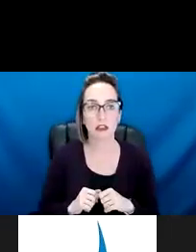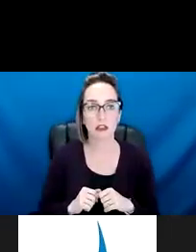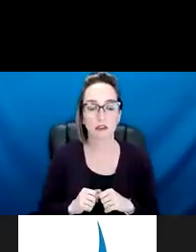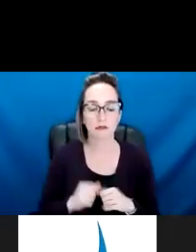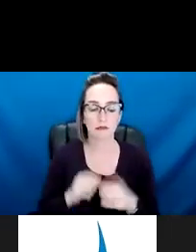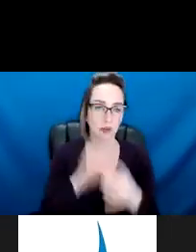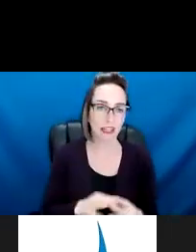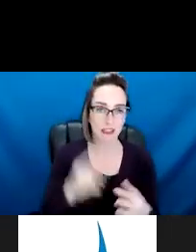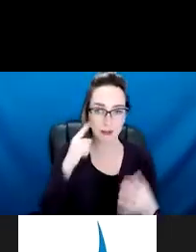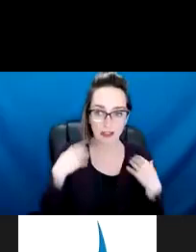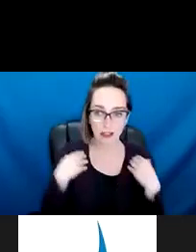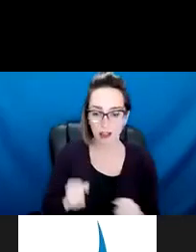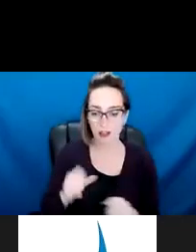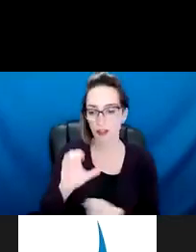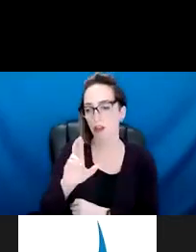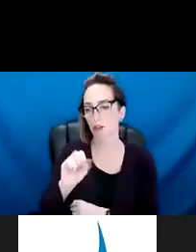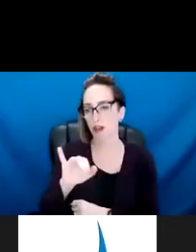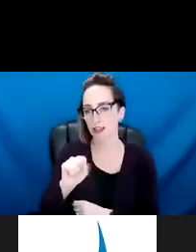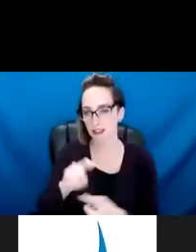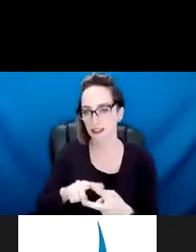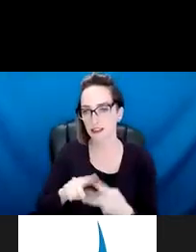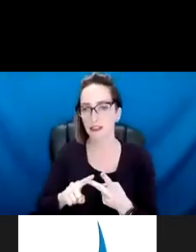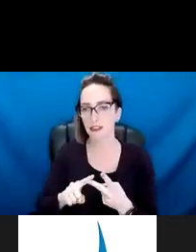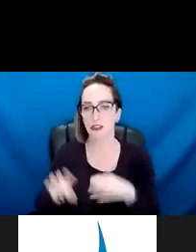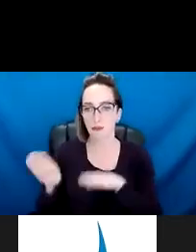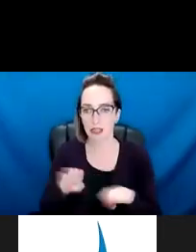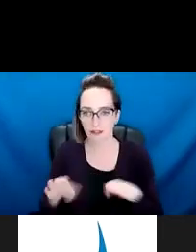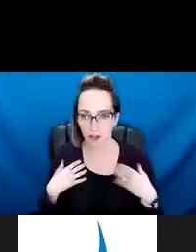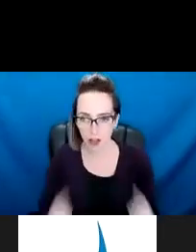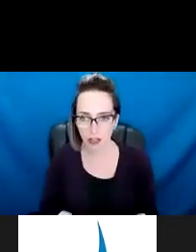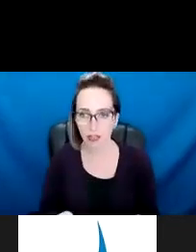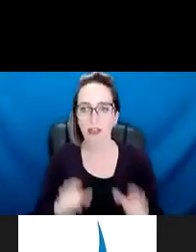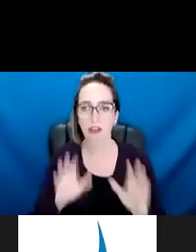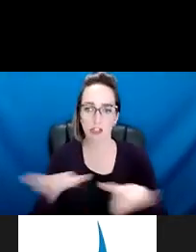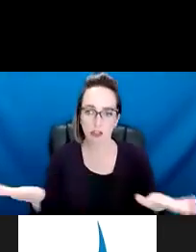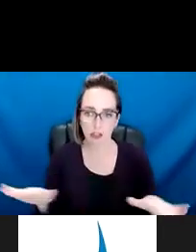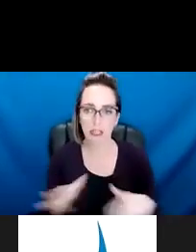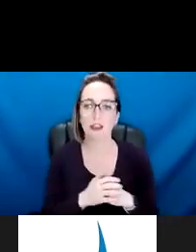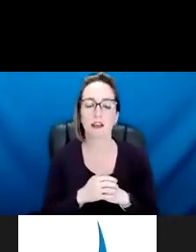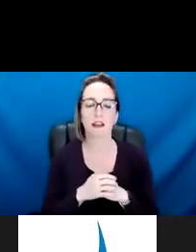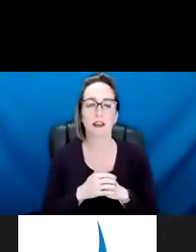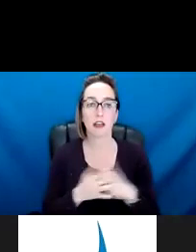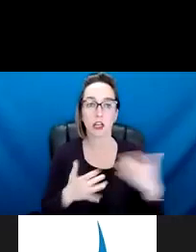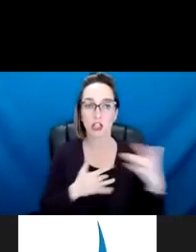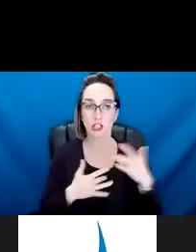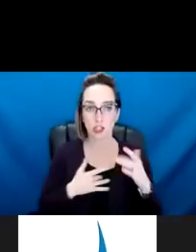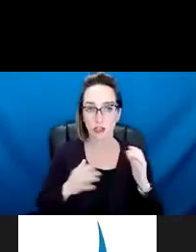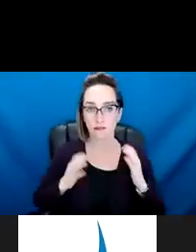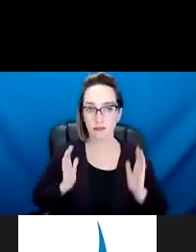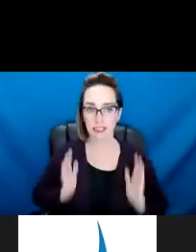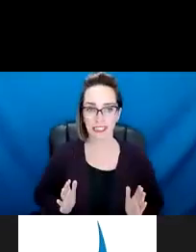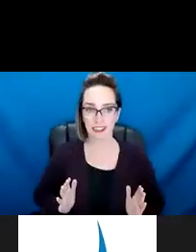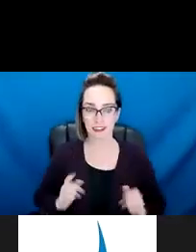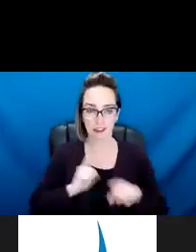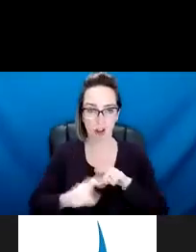mental health crises, homelessness, behavior issues with children. Uh, concern citizen calls, report taking complaints,